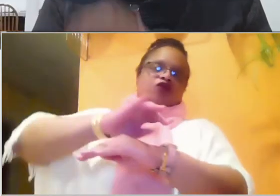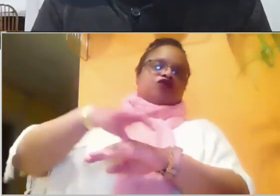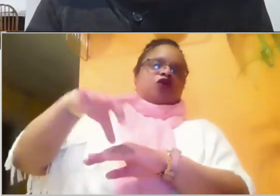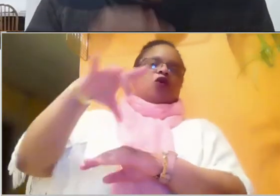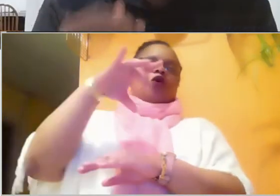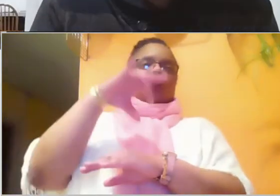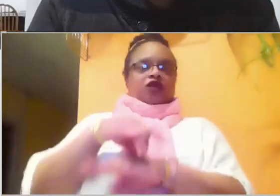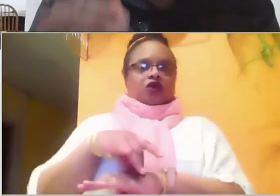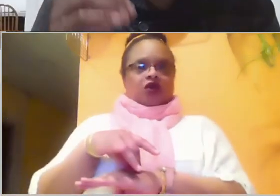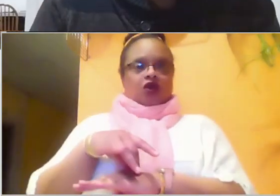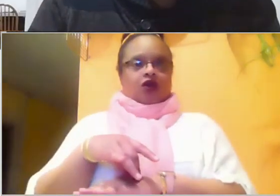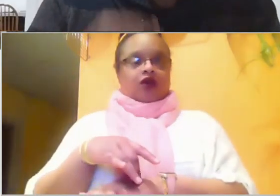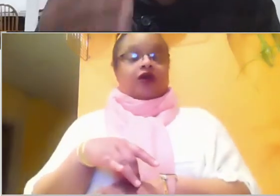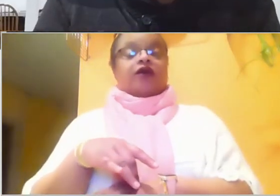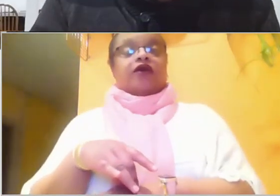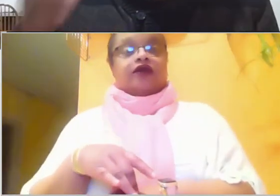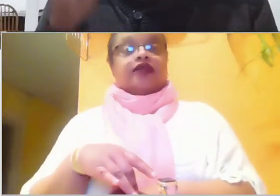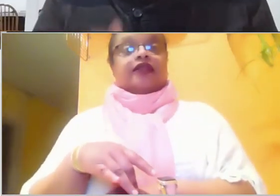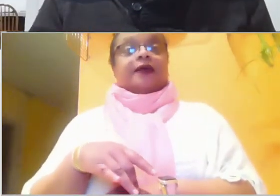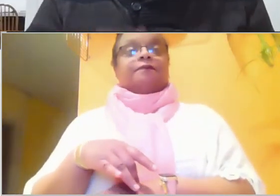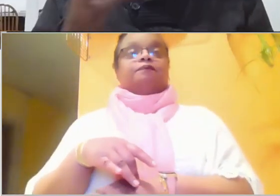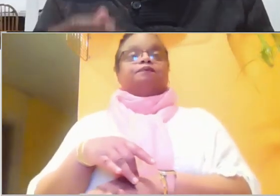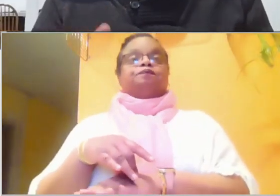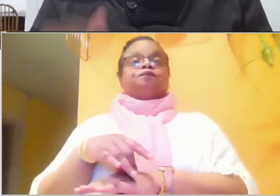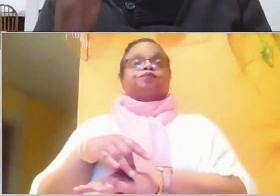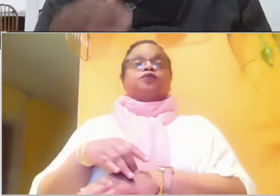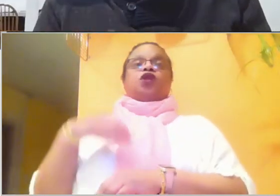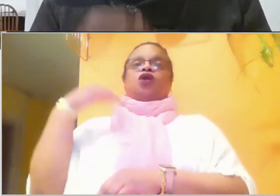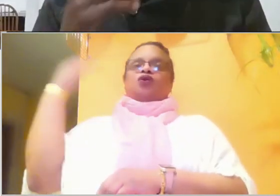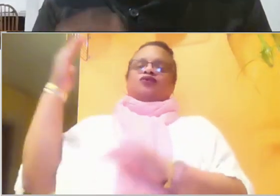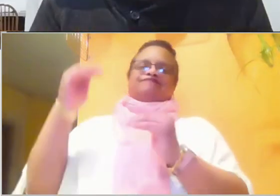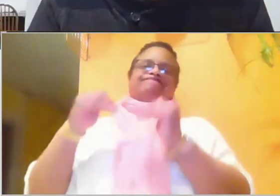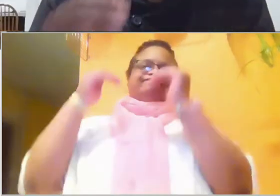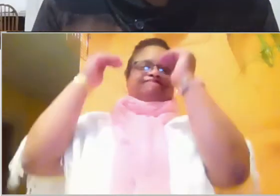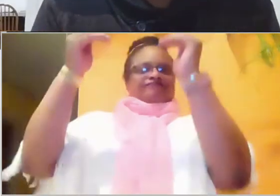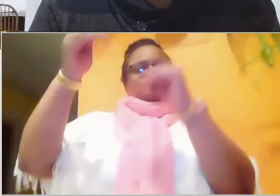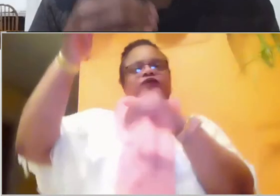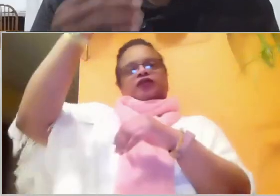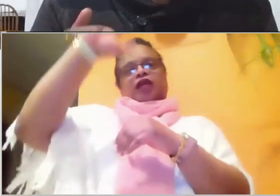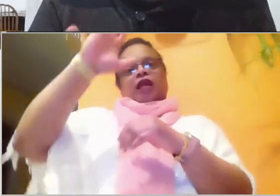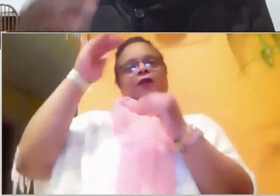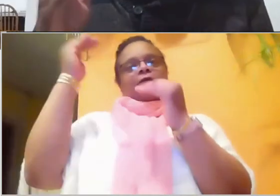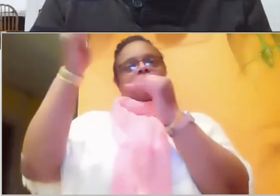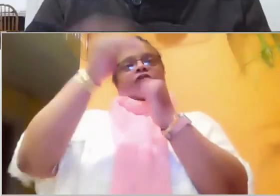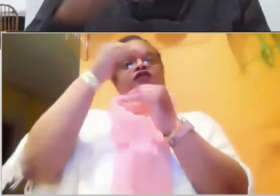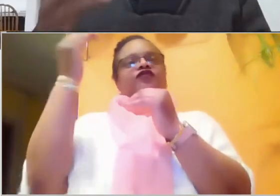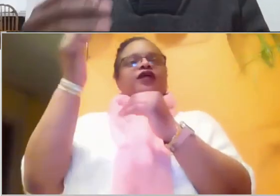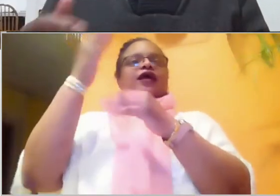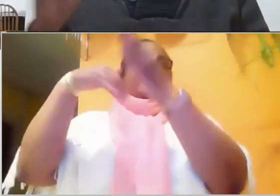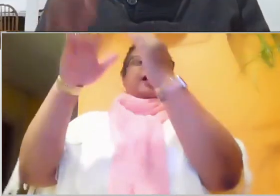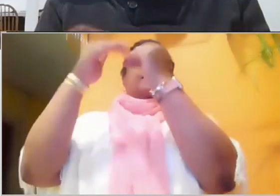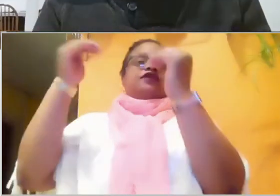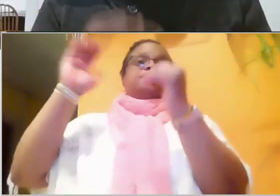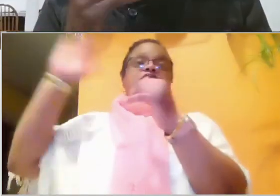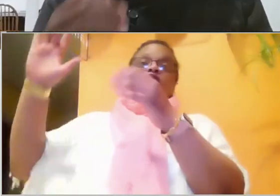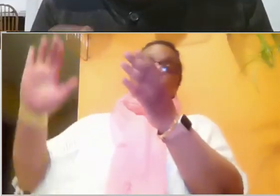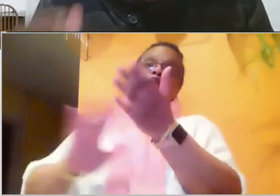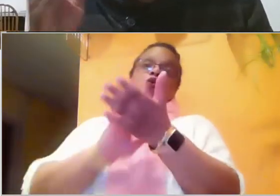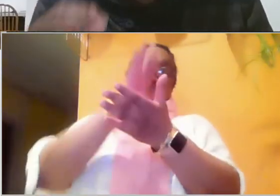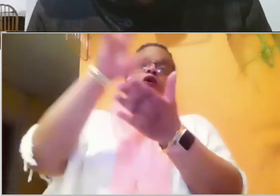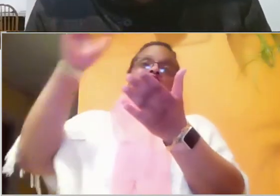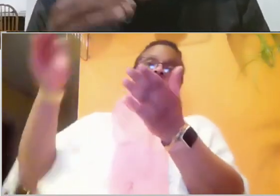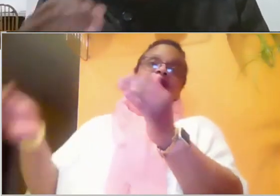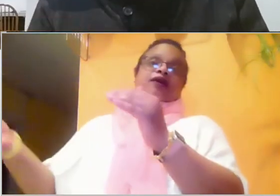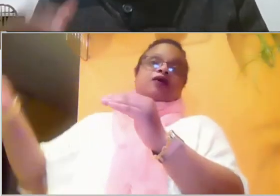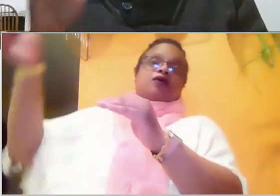over all the earth. Be exalted, O God, above the heavens. Let your